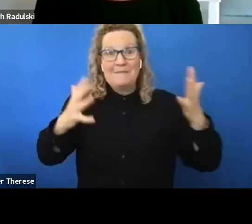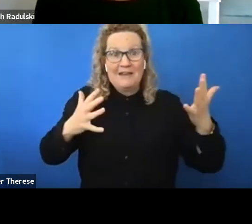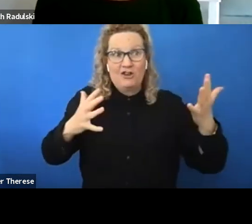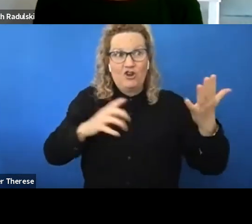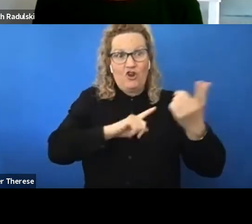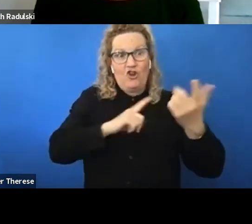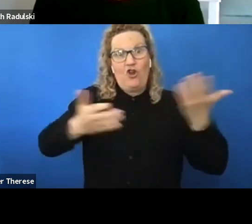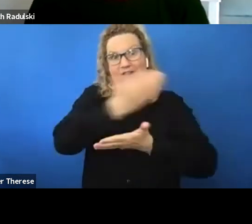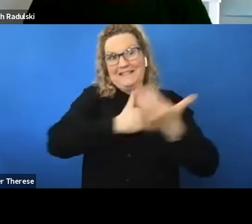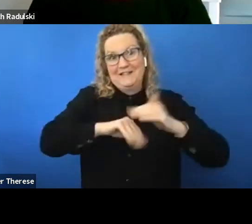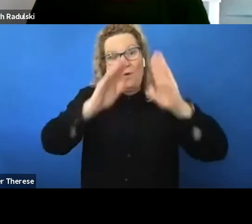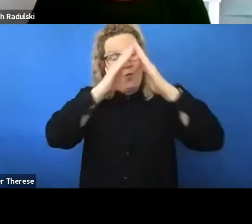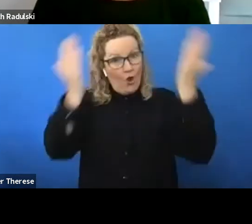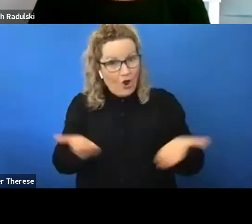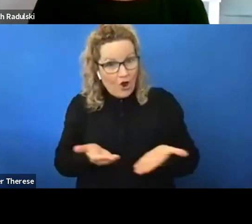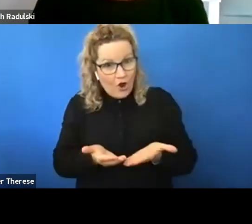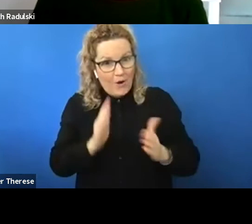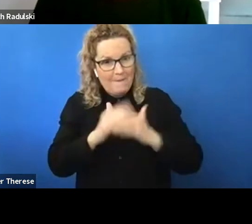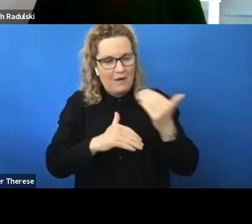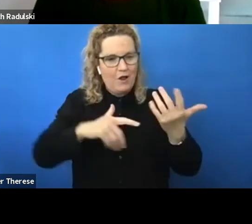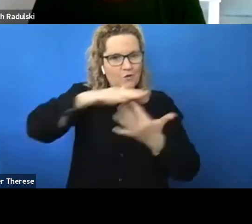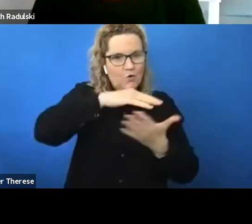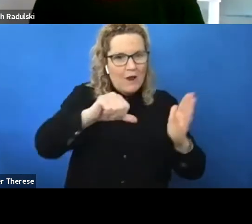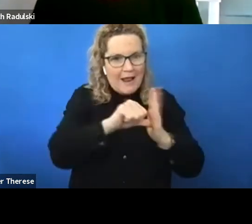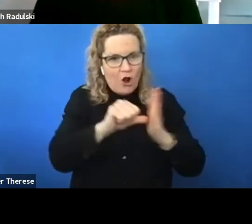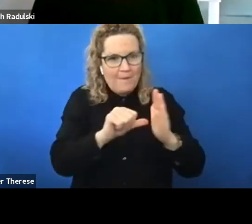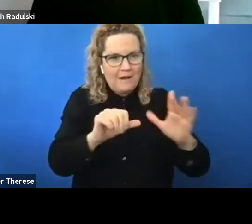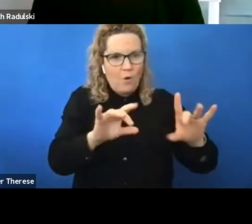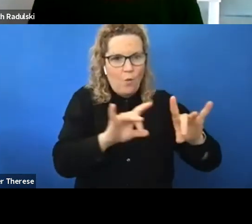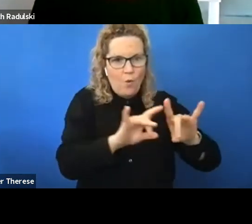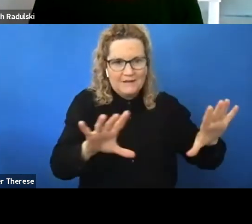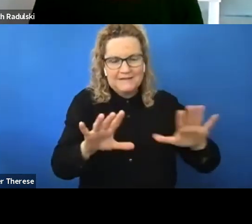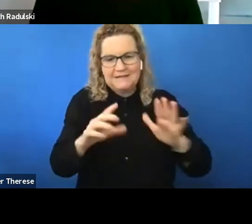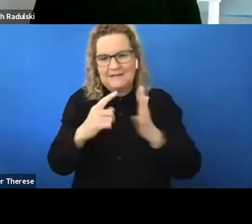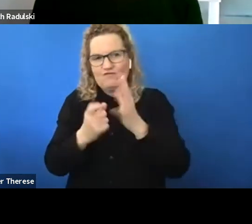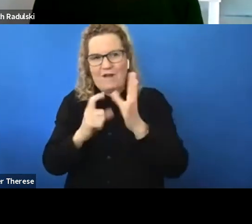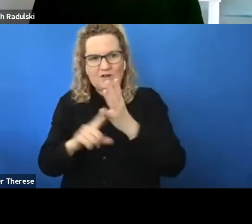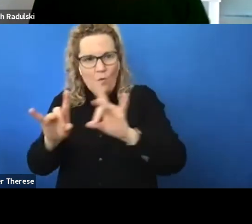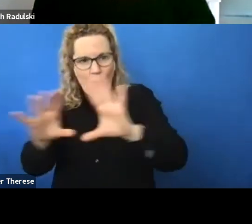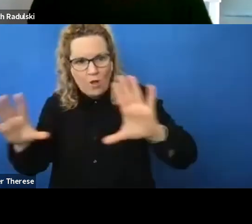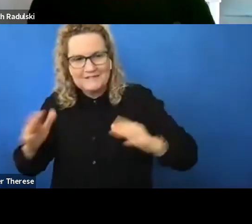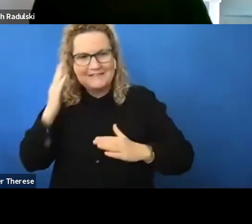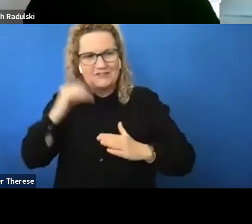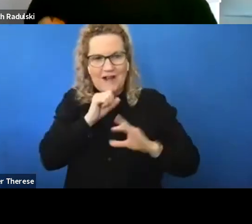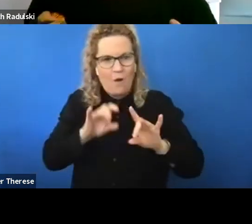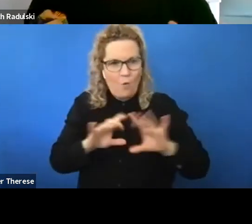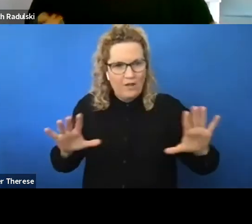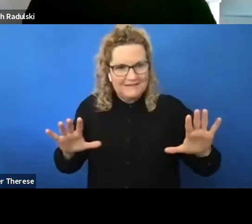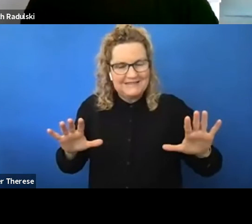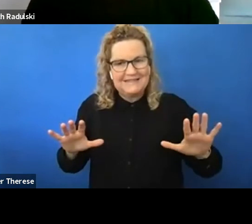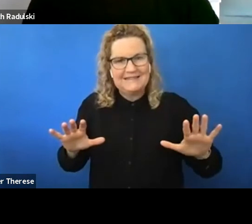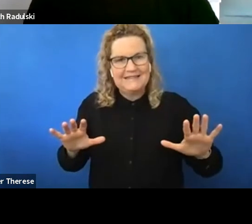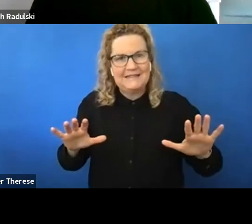in terms of you know socioeconomic equality racial equality gender equality these aren't fast